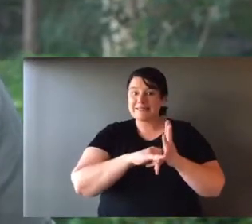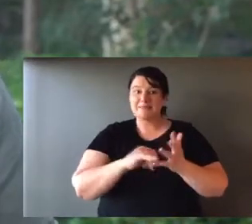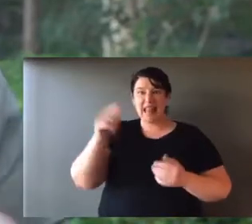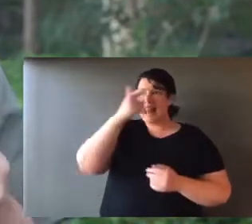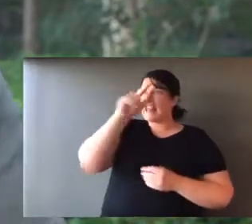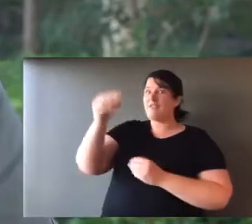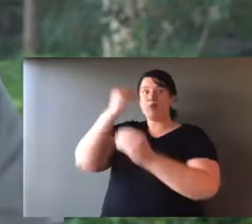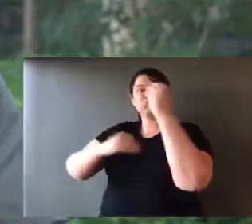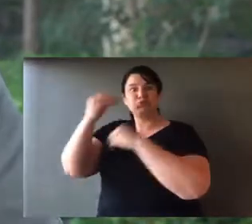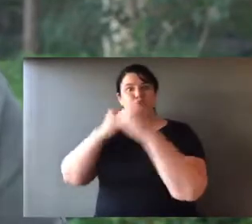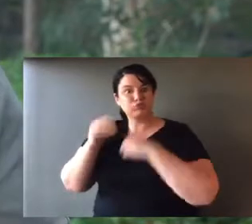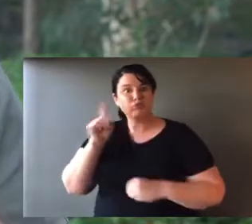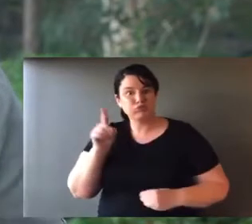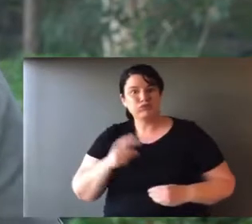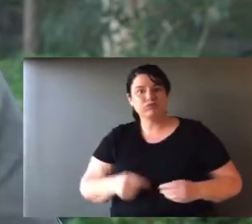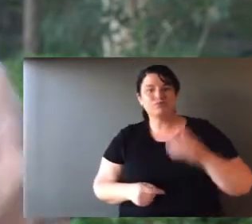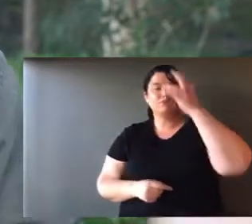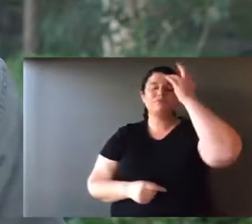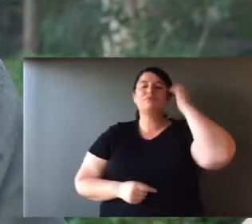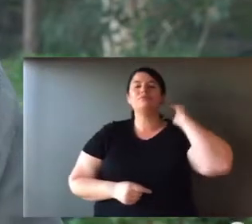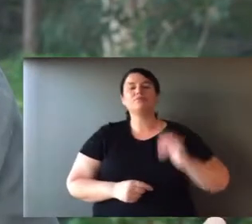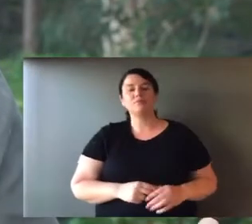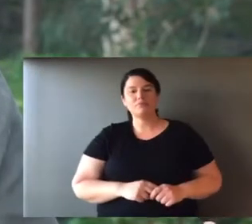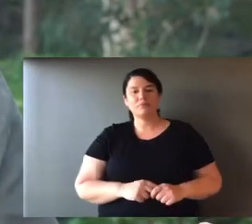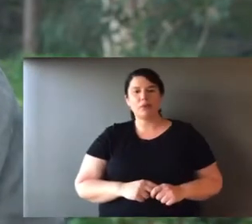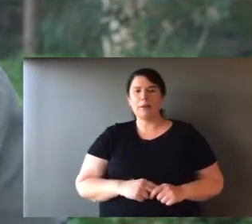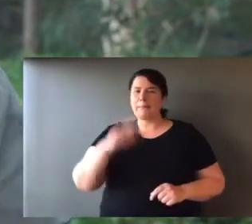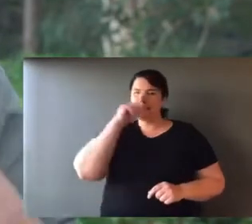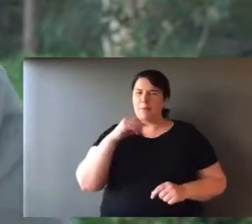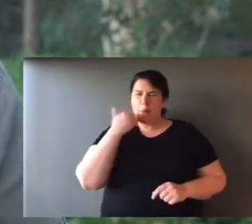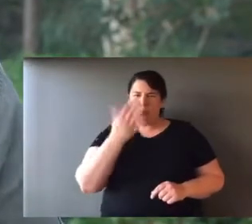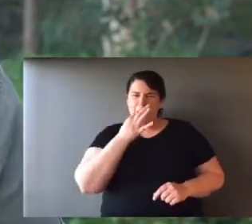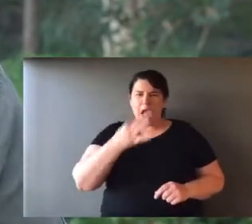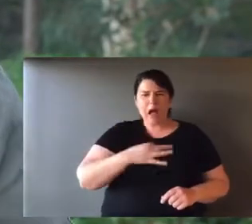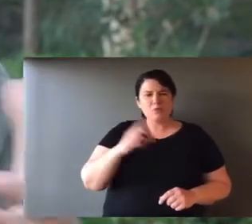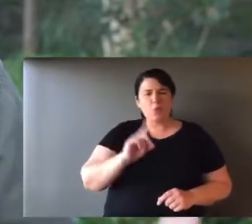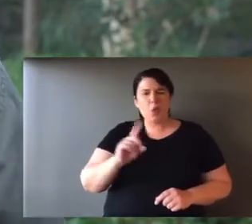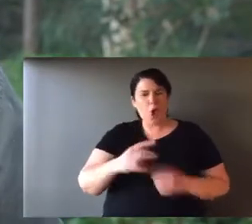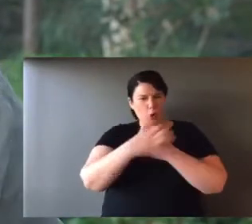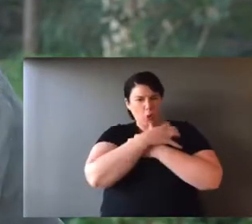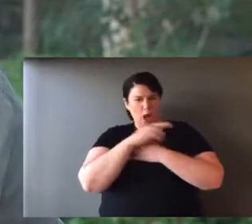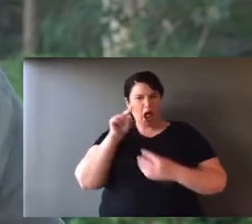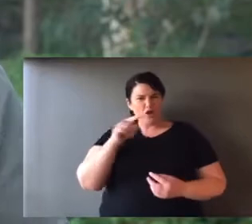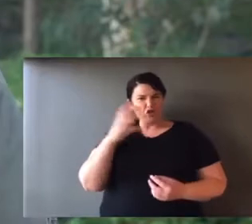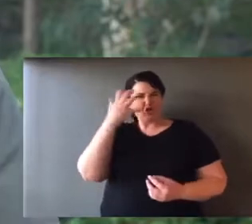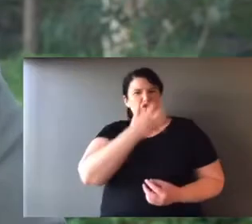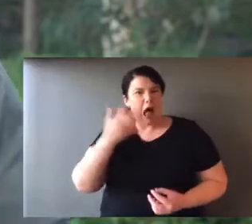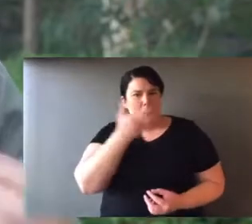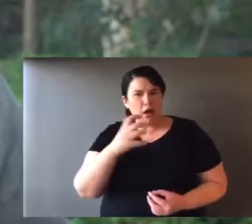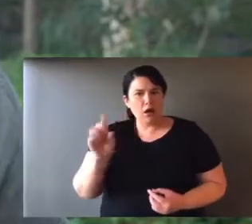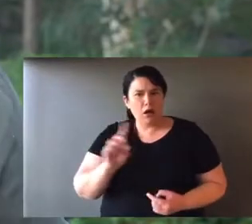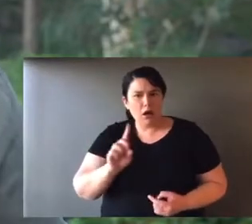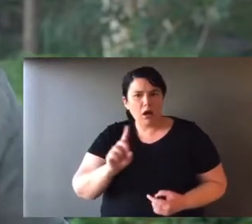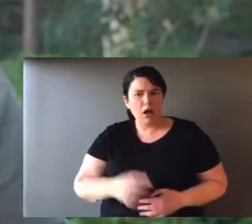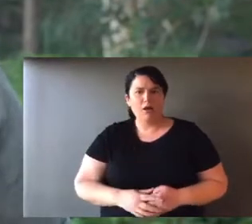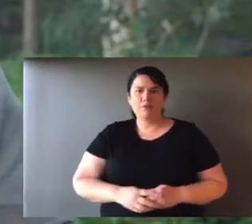there because the only food they eat is eucalypt. Now, couple of myths to dispel. People often